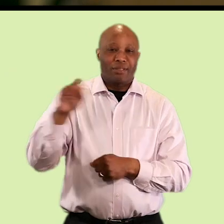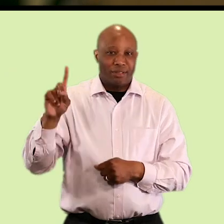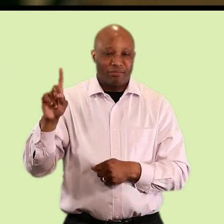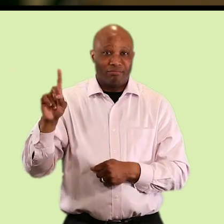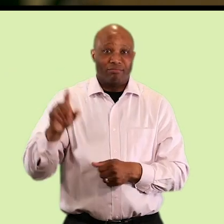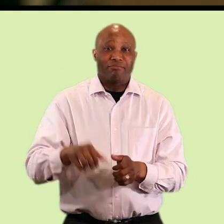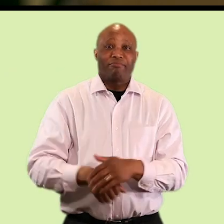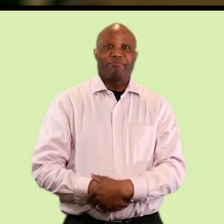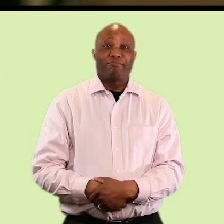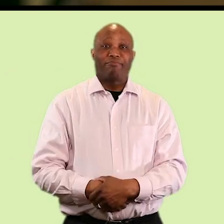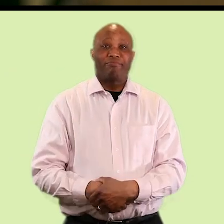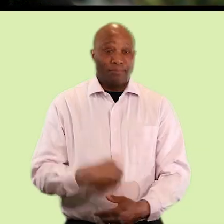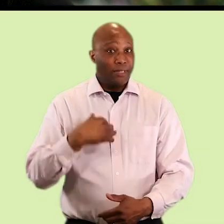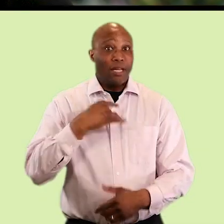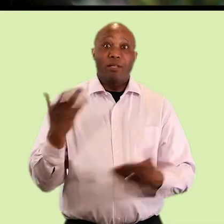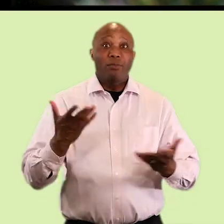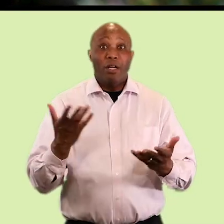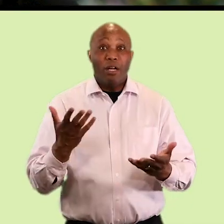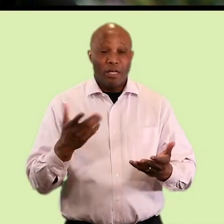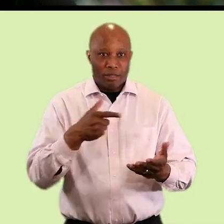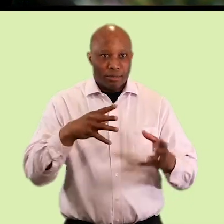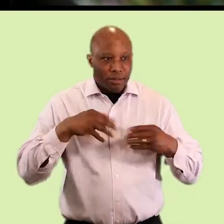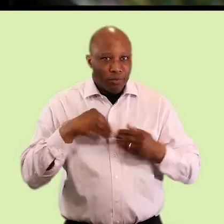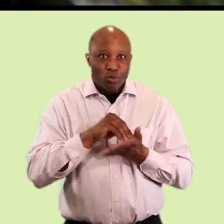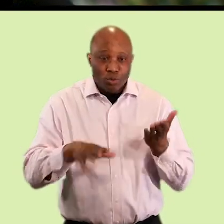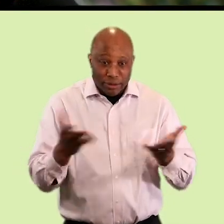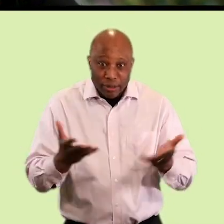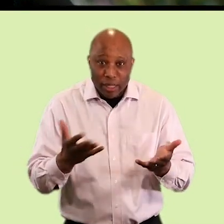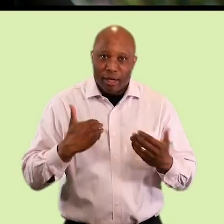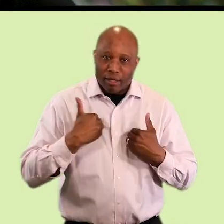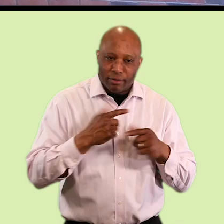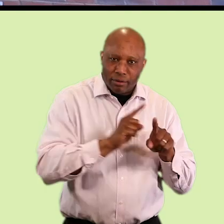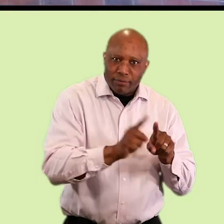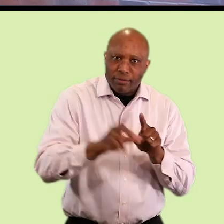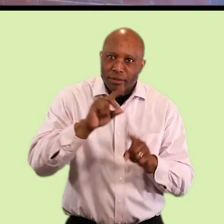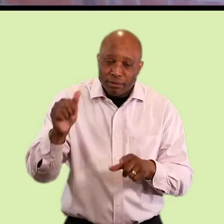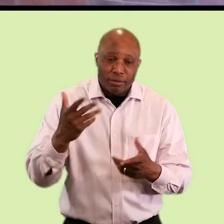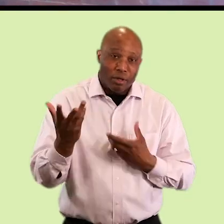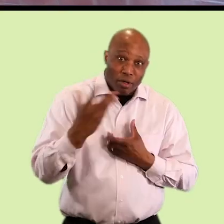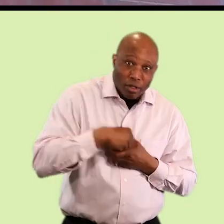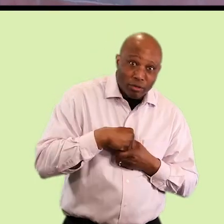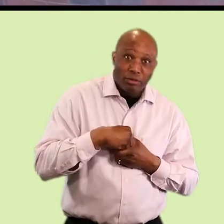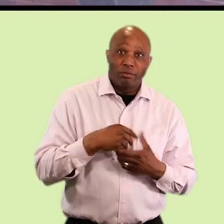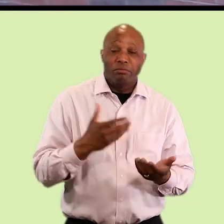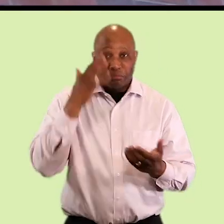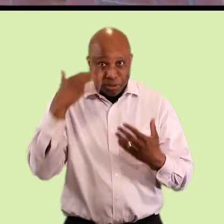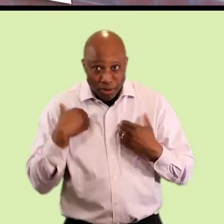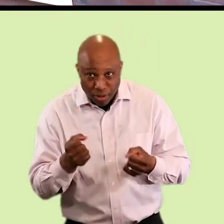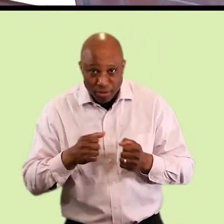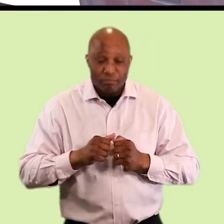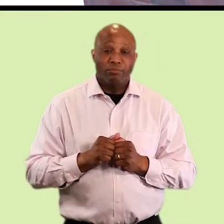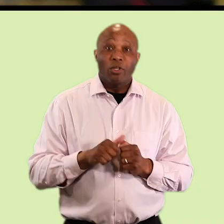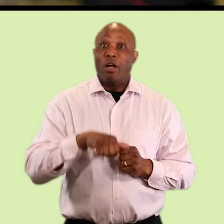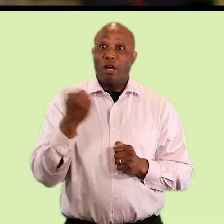primarily with intellectual disabilities. What I liked about the Guild, one of the things, is that it's mixed disabilities. We immediately felt comfortable when we walked